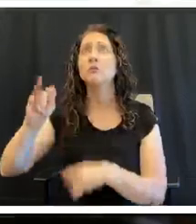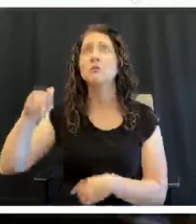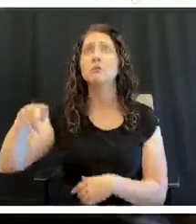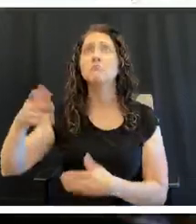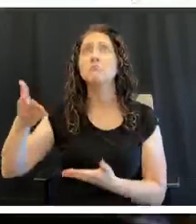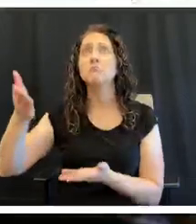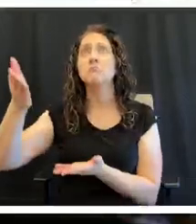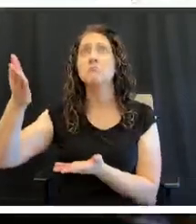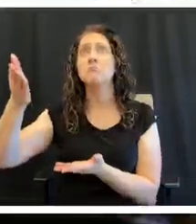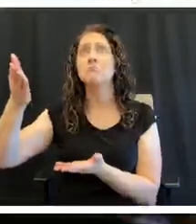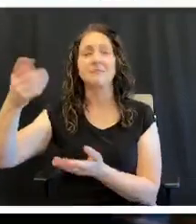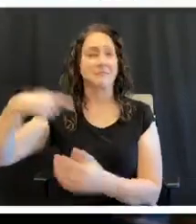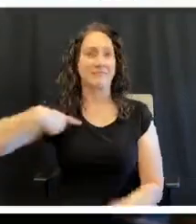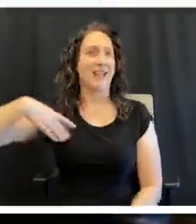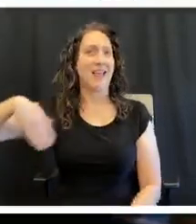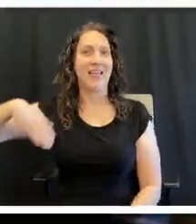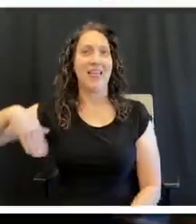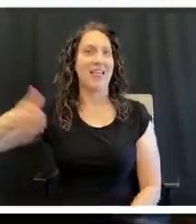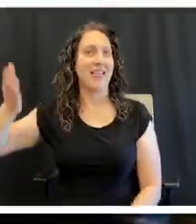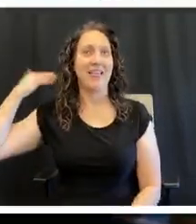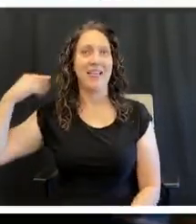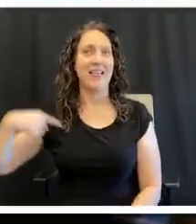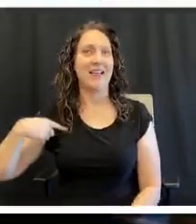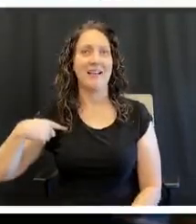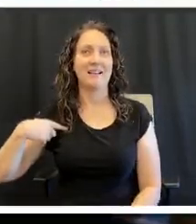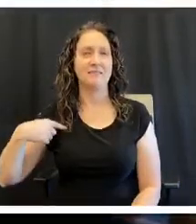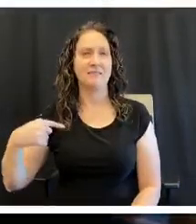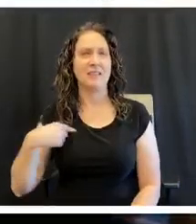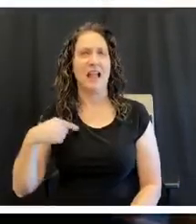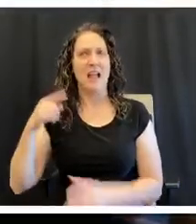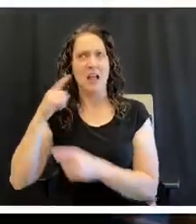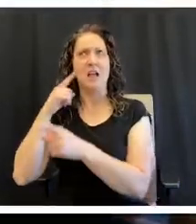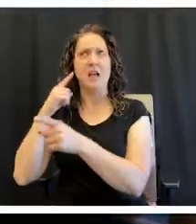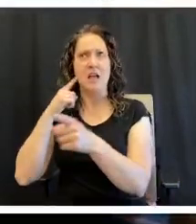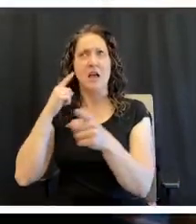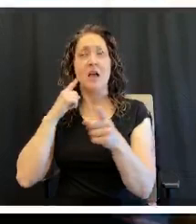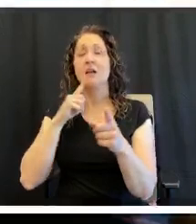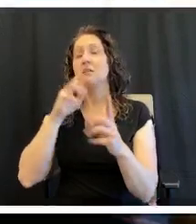I've not used one. I've hear it's pretty incredible.